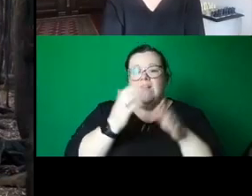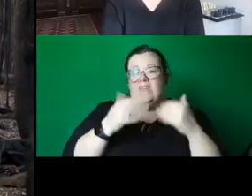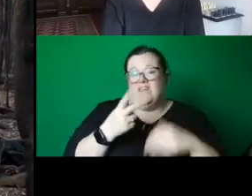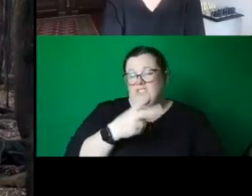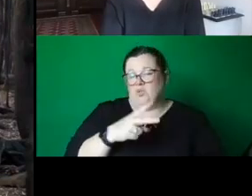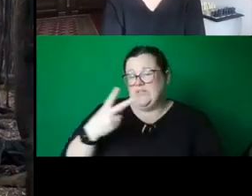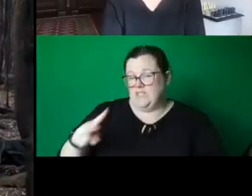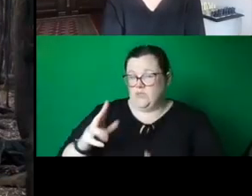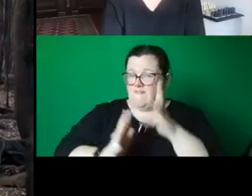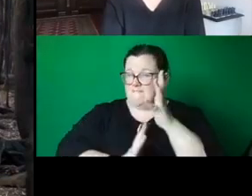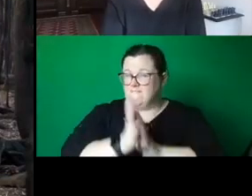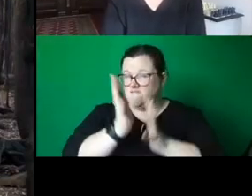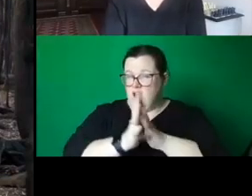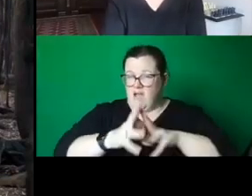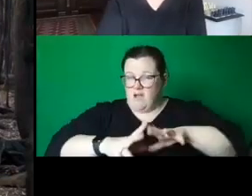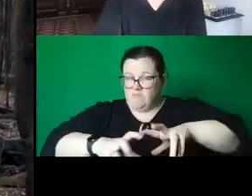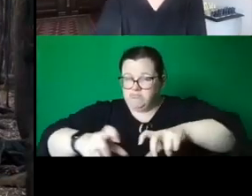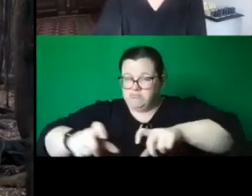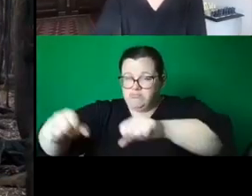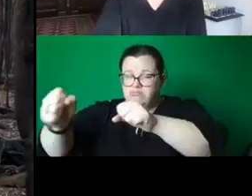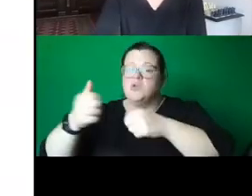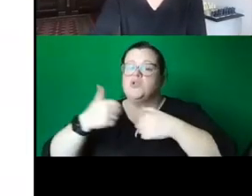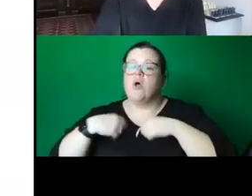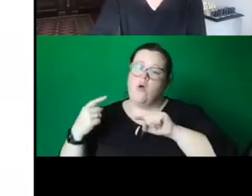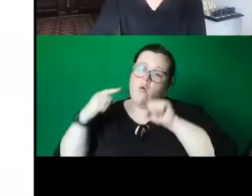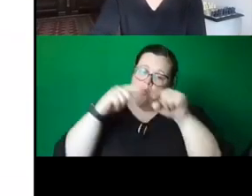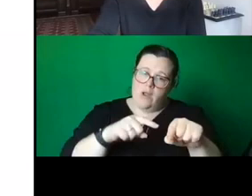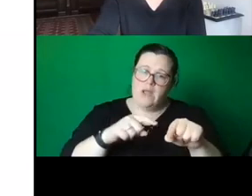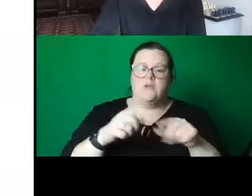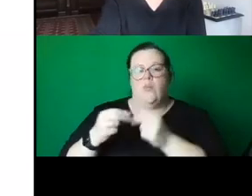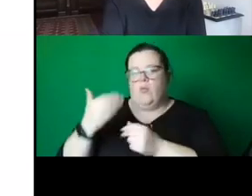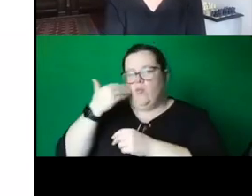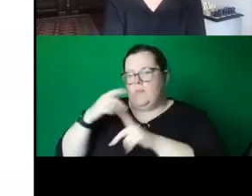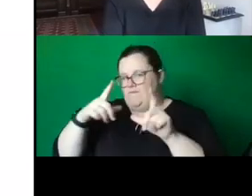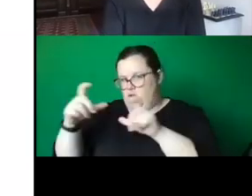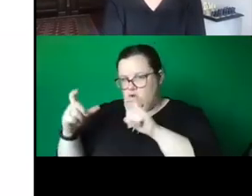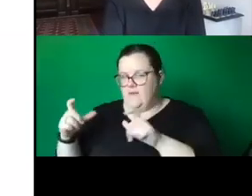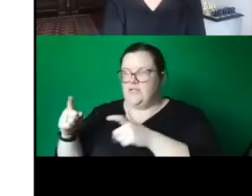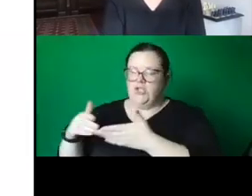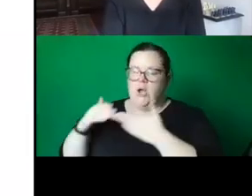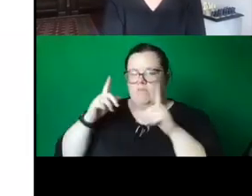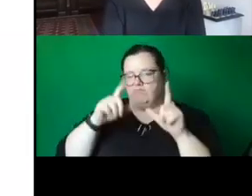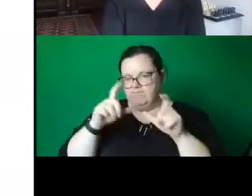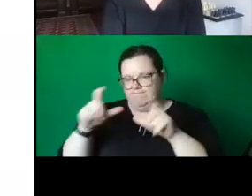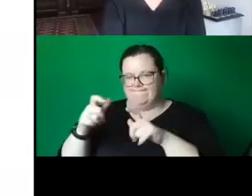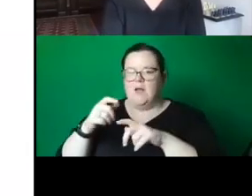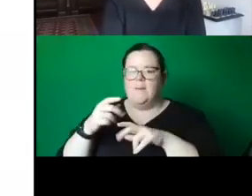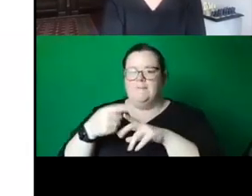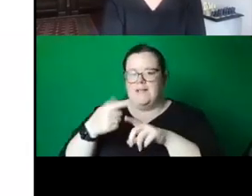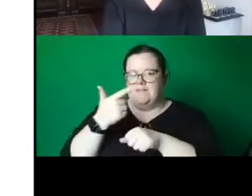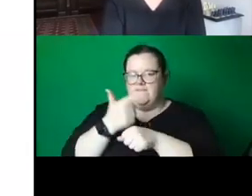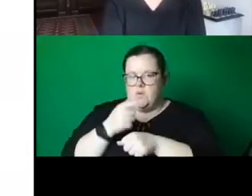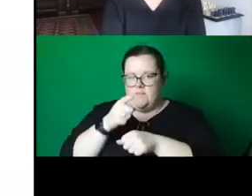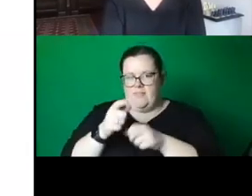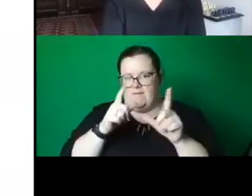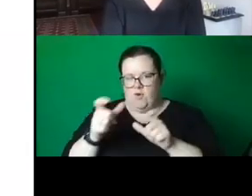photograph and video this project. I placed the original voting booths in the Burnt Out Forest. They kept falling